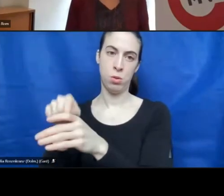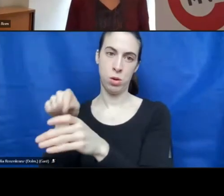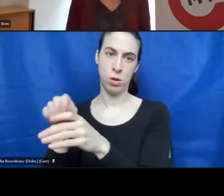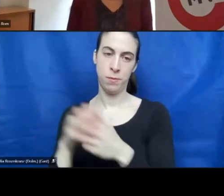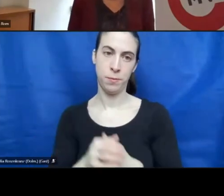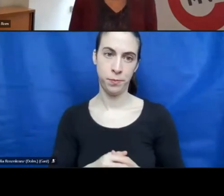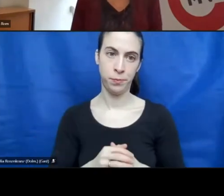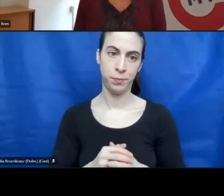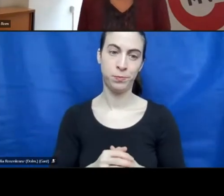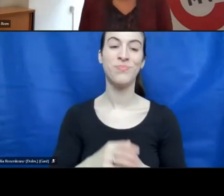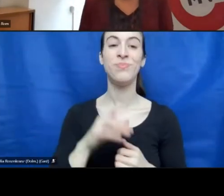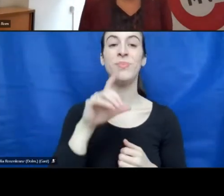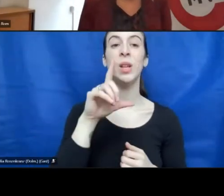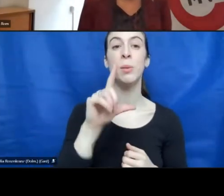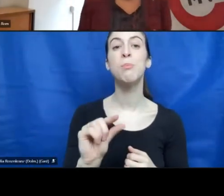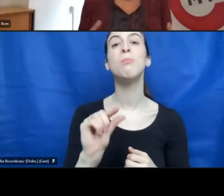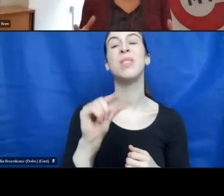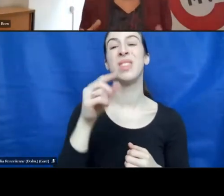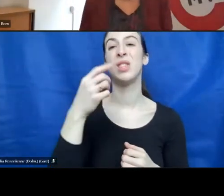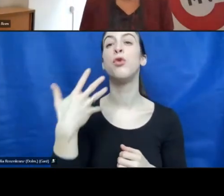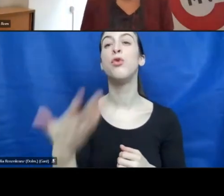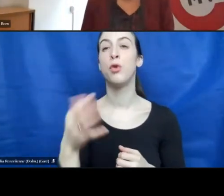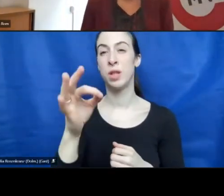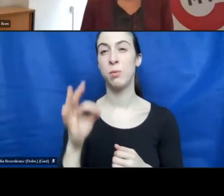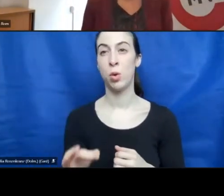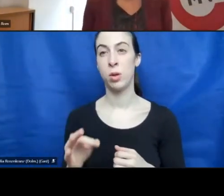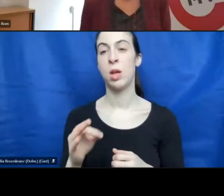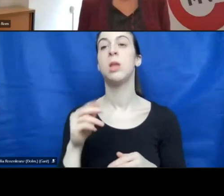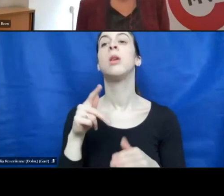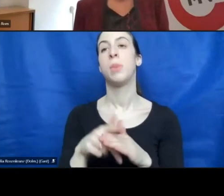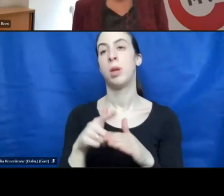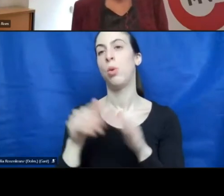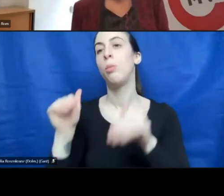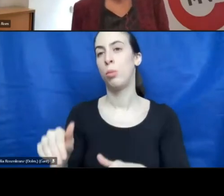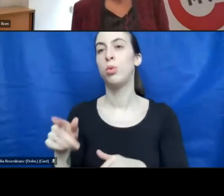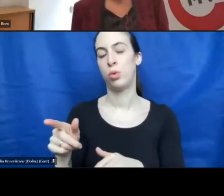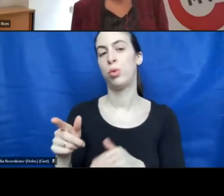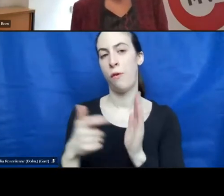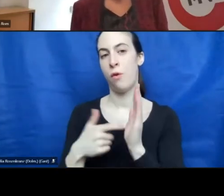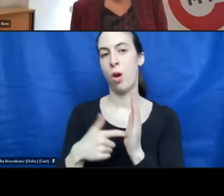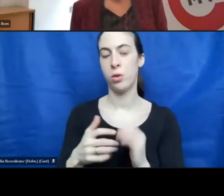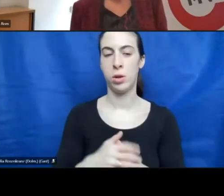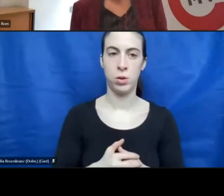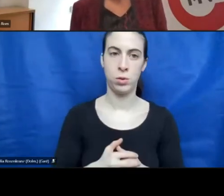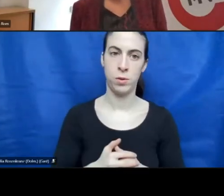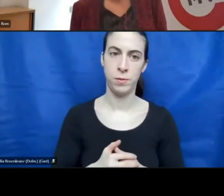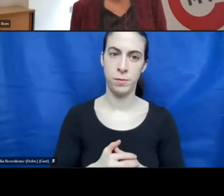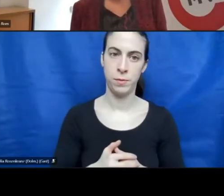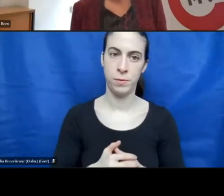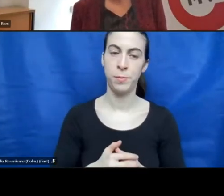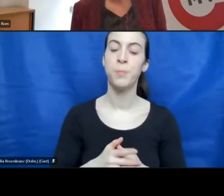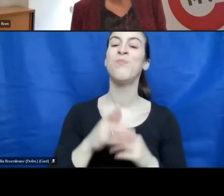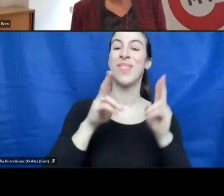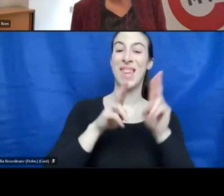of 50% disability is a prerequisite. Furthermore, the candidates